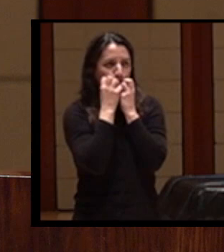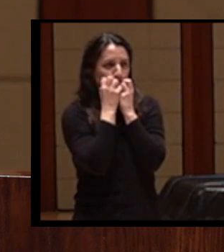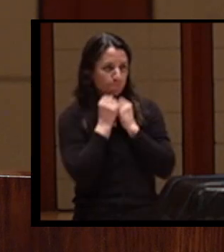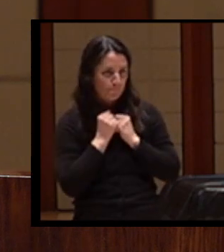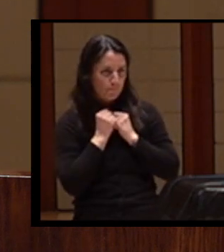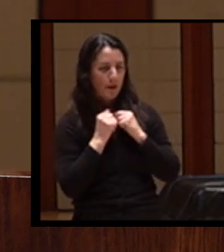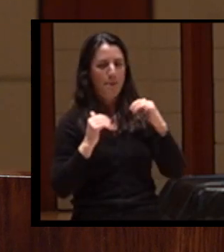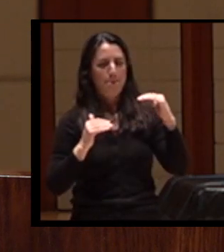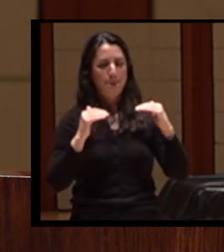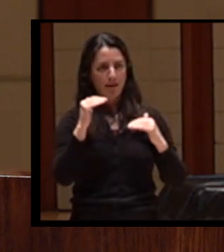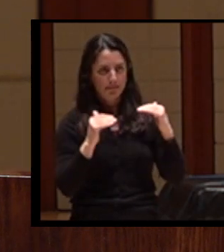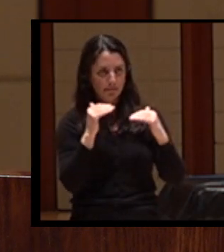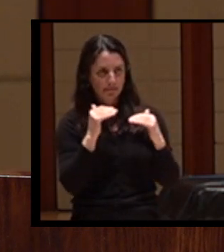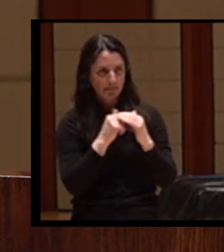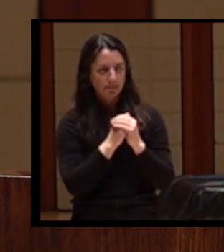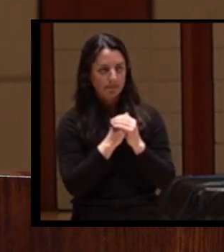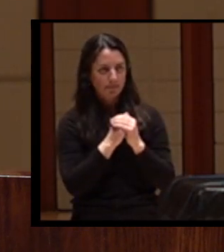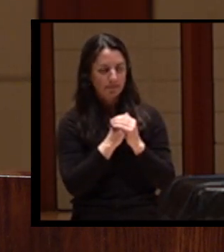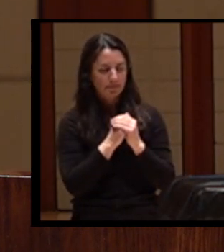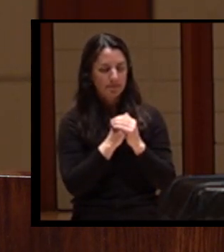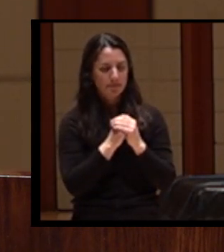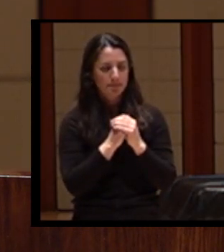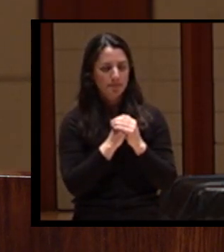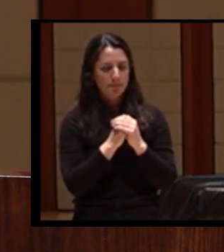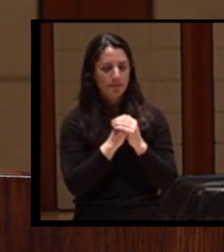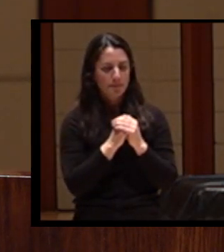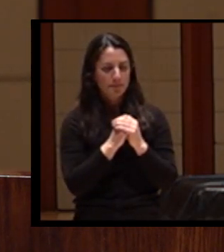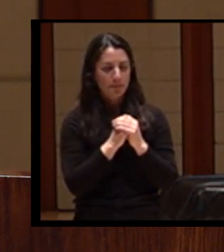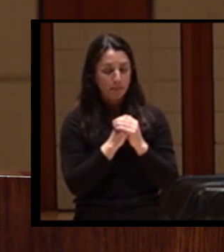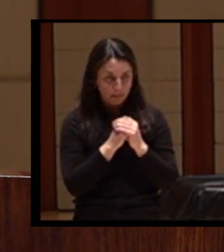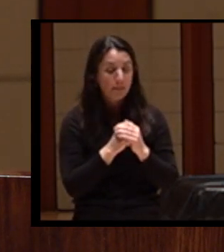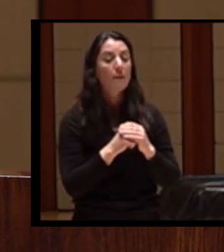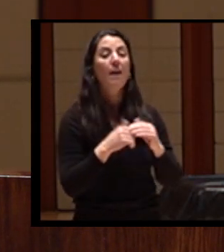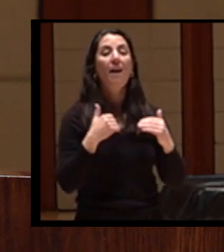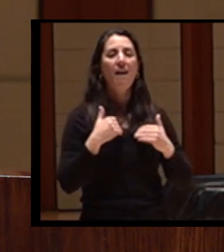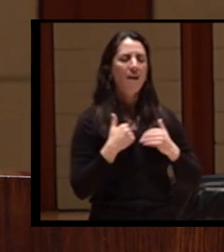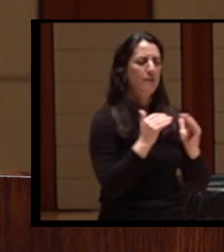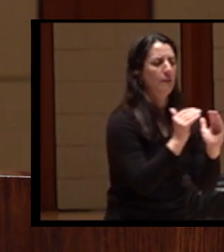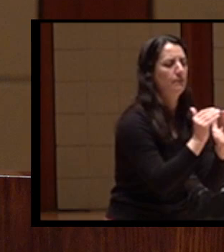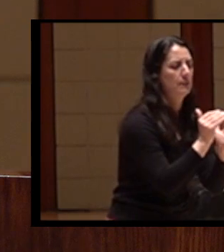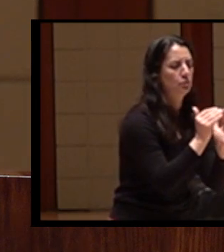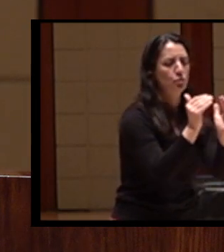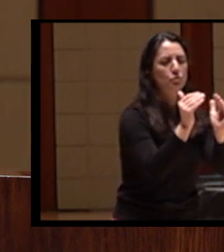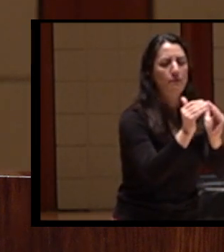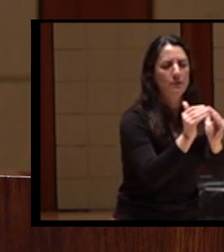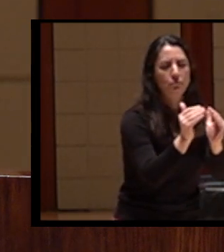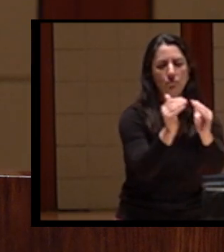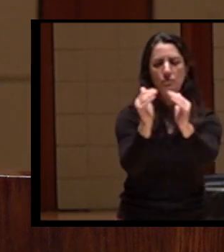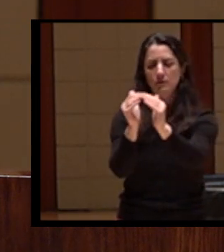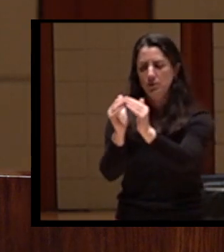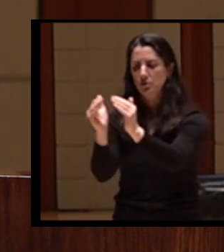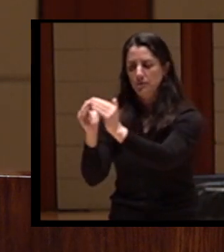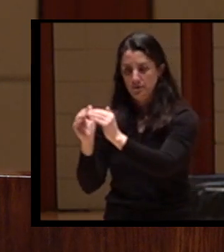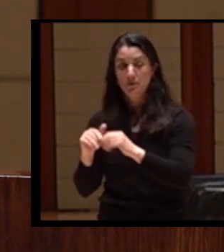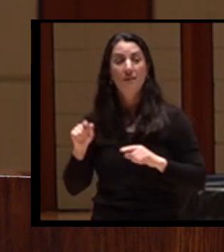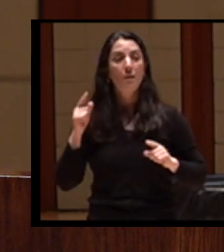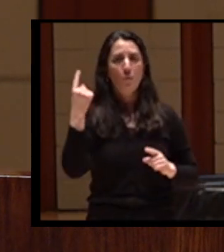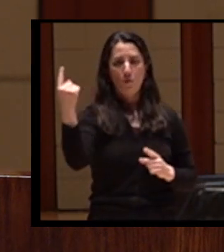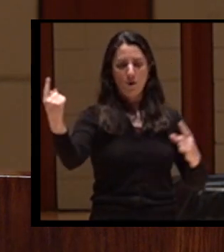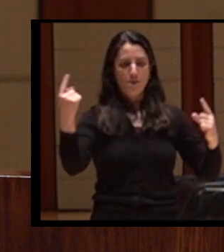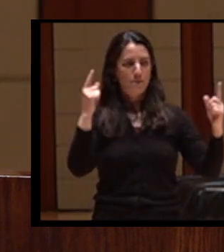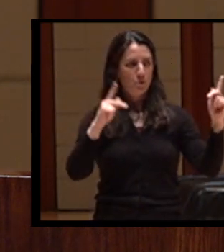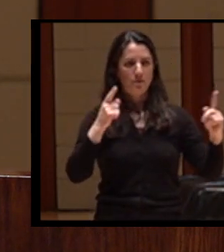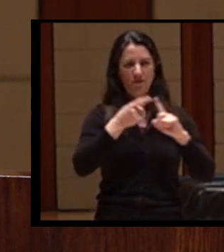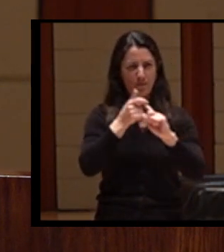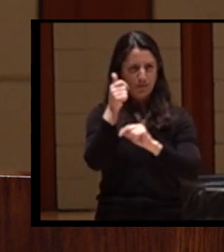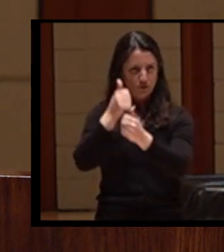The tribe was governed by heads of families from the major villages. A system of law was developed to govern